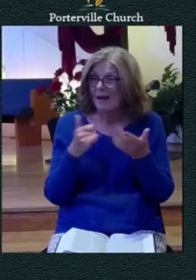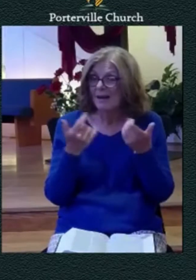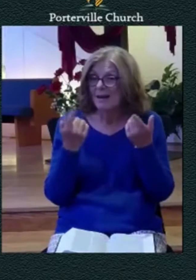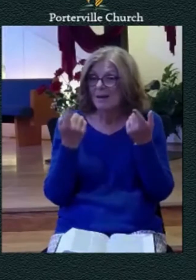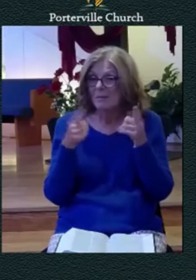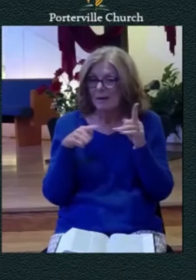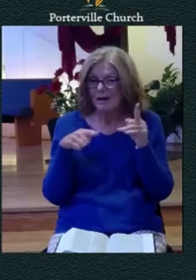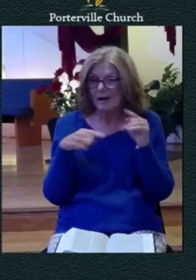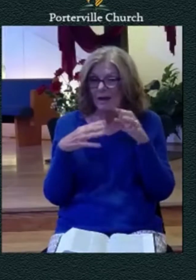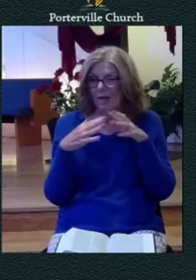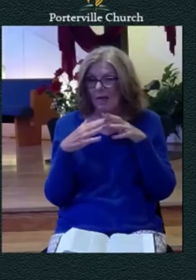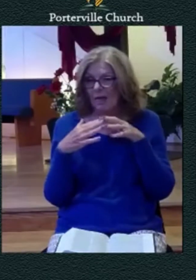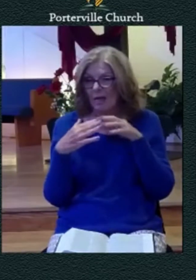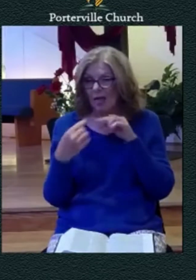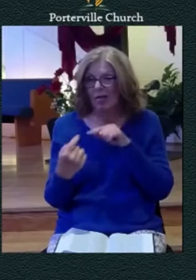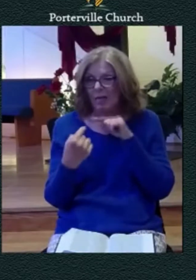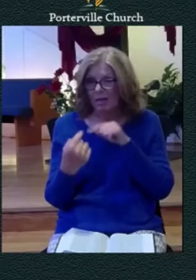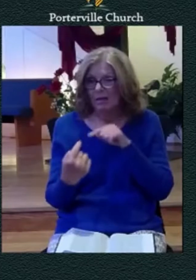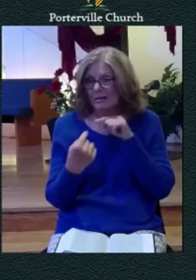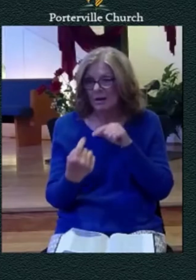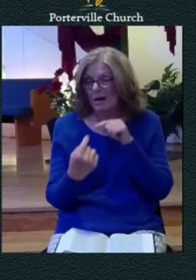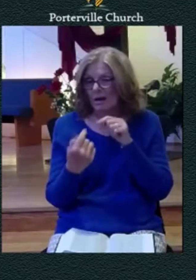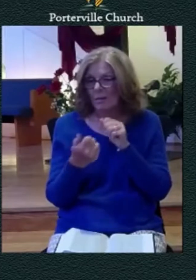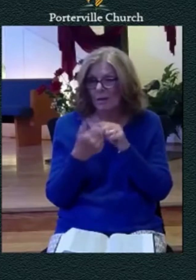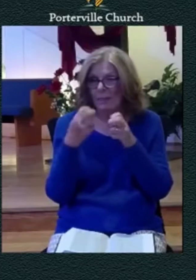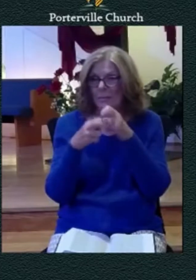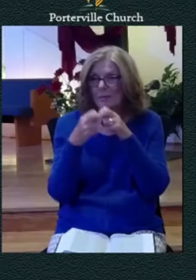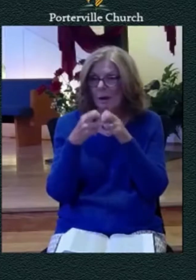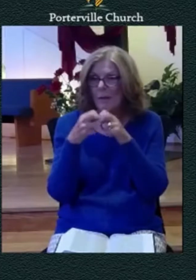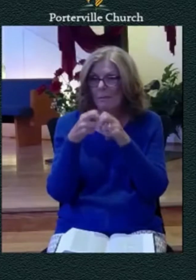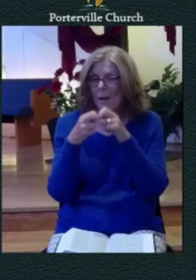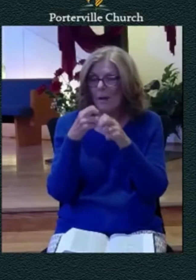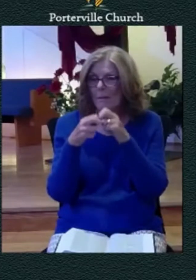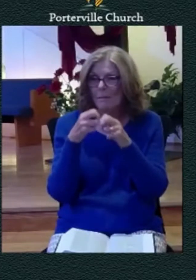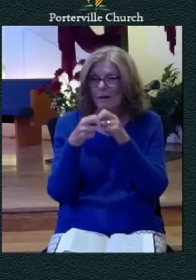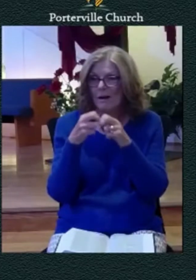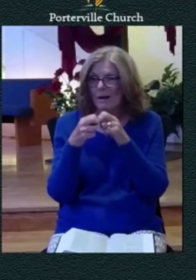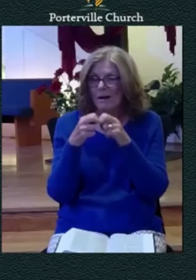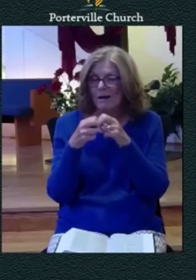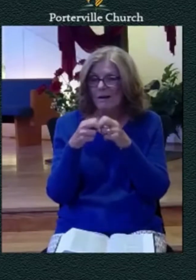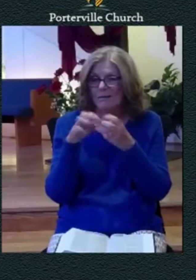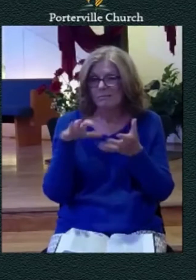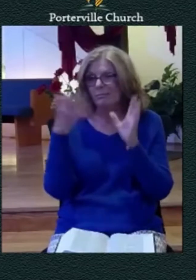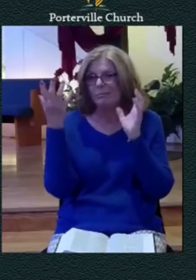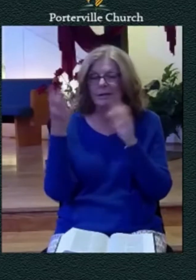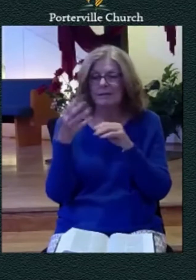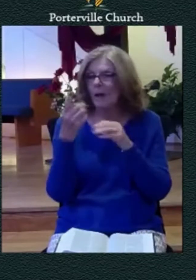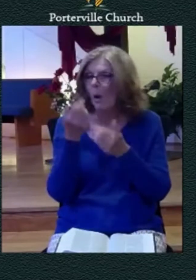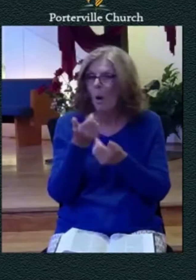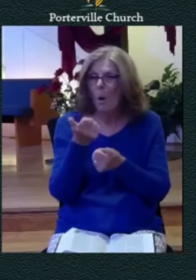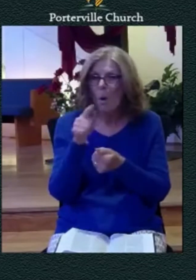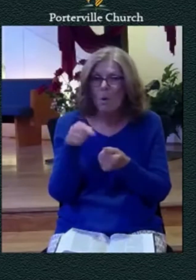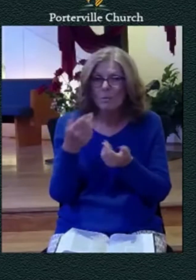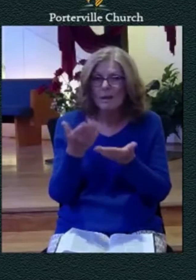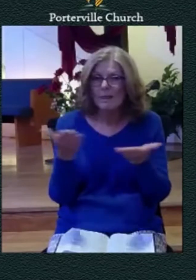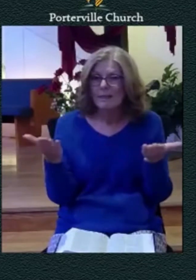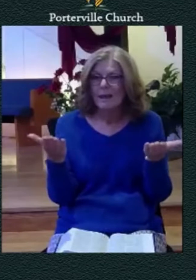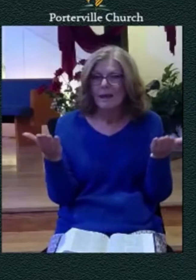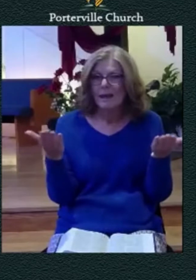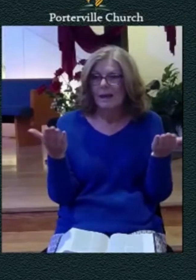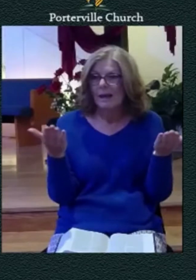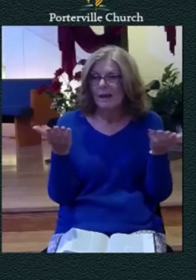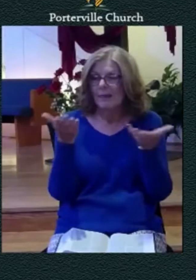confront us and and it feels like the problems are the only thing present and so we we see the psalmist there